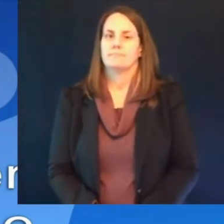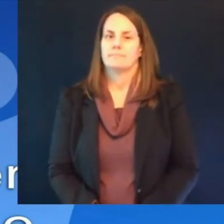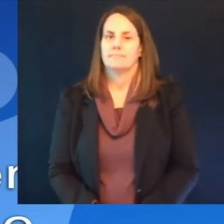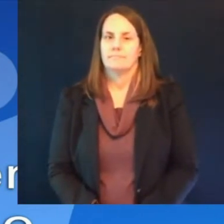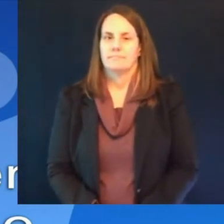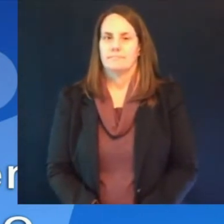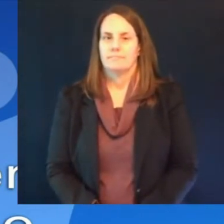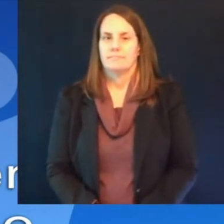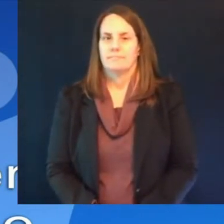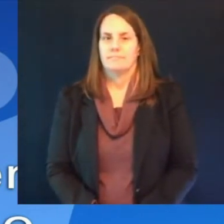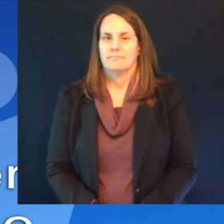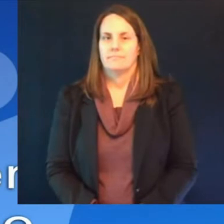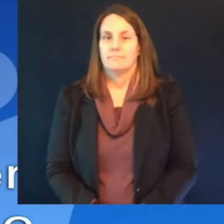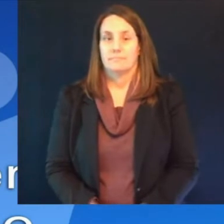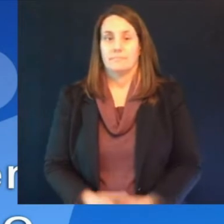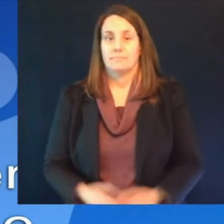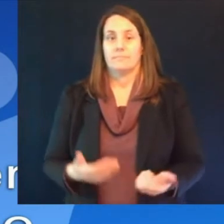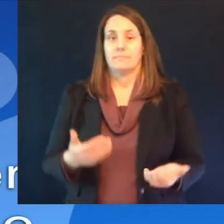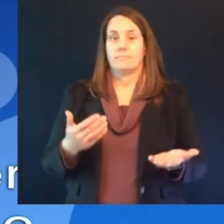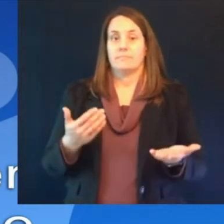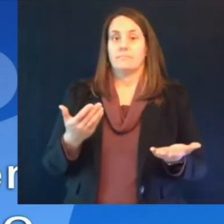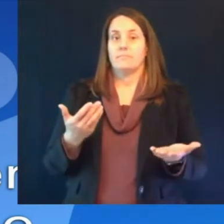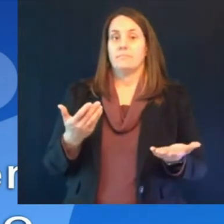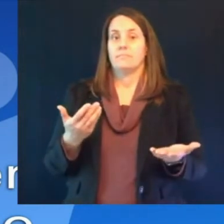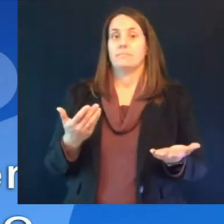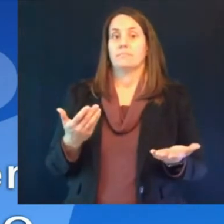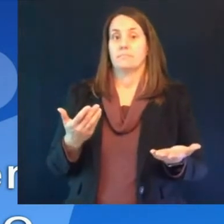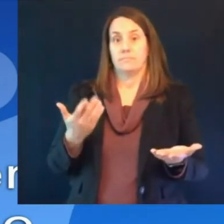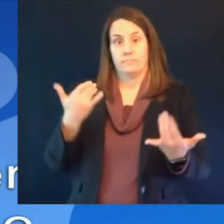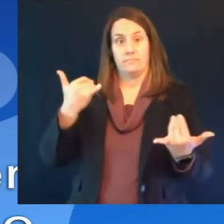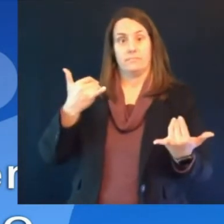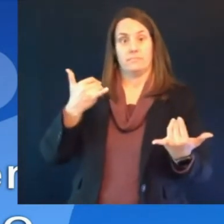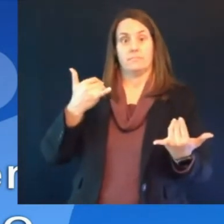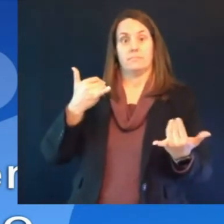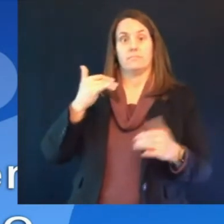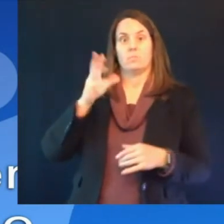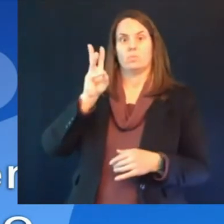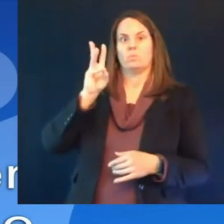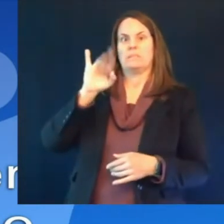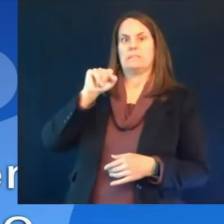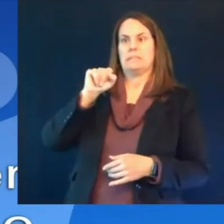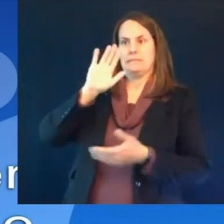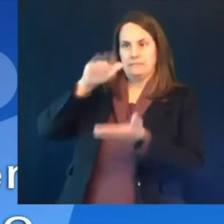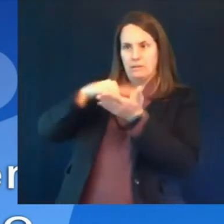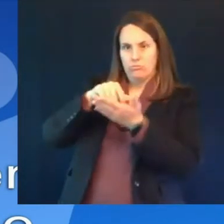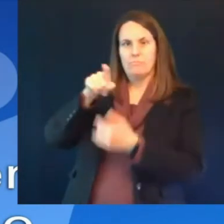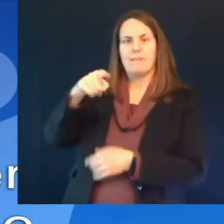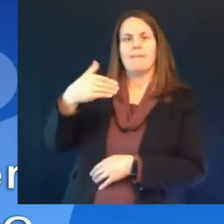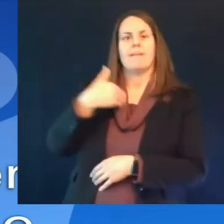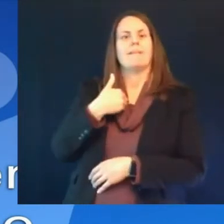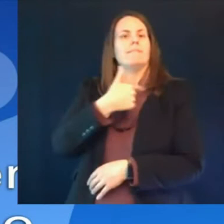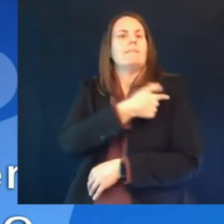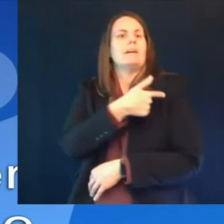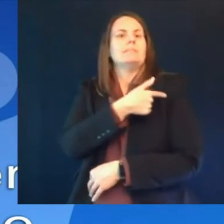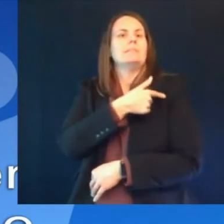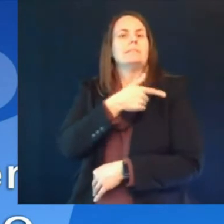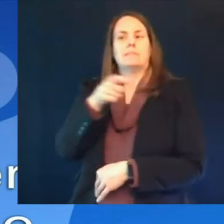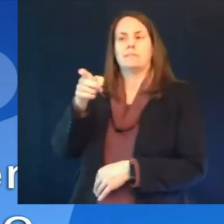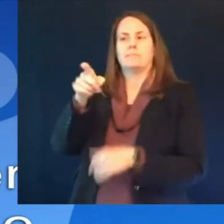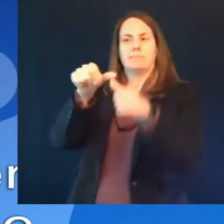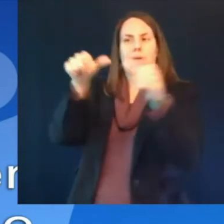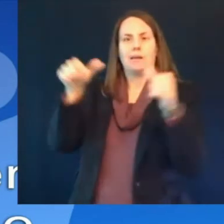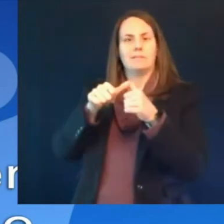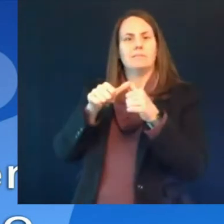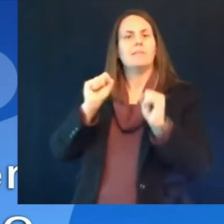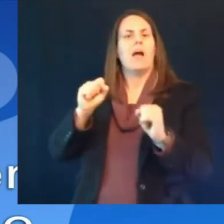basically for walk-in just because they're not getting enough people scheduling appointments is this something that we're seeing statewide just in terms of